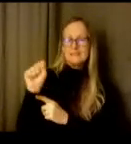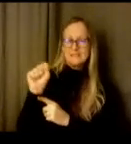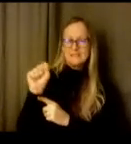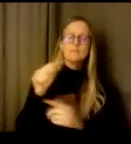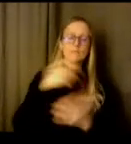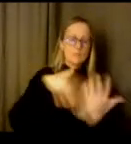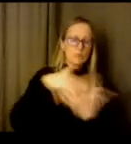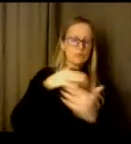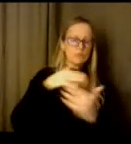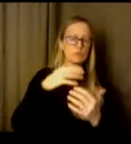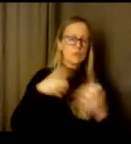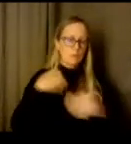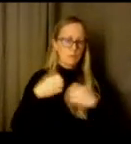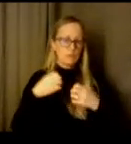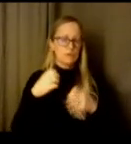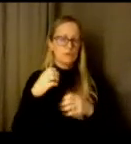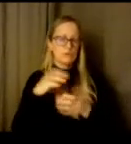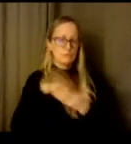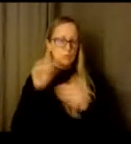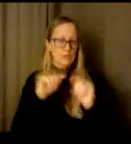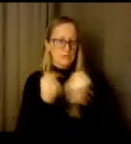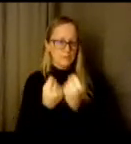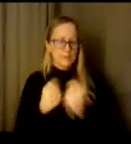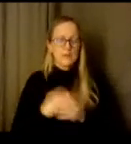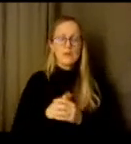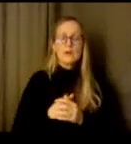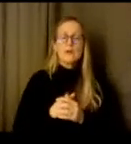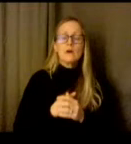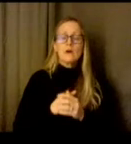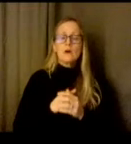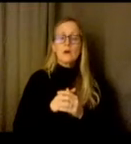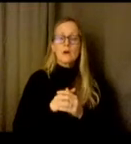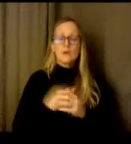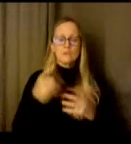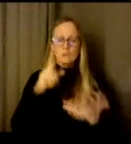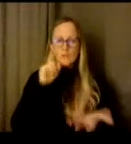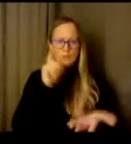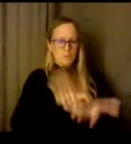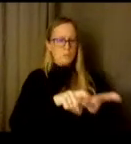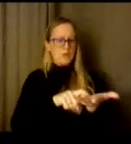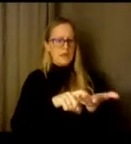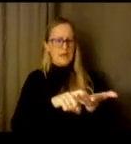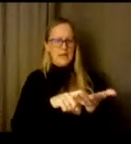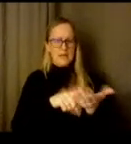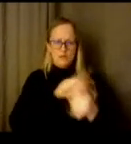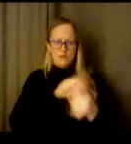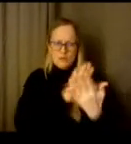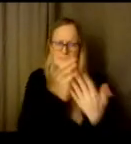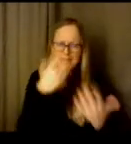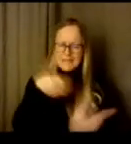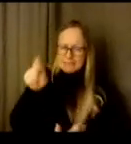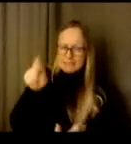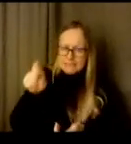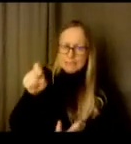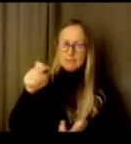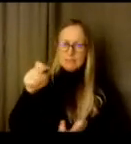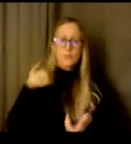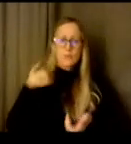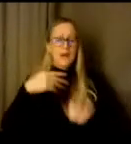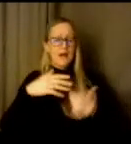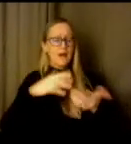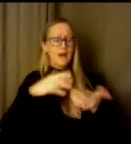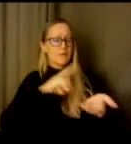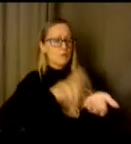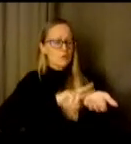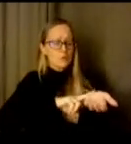any needs and we have a team we have our school nurse uh our AP our principals family